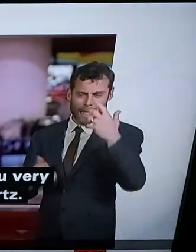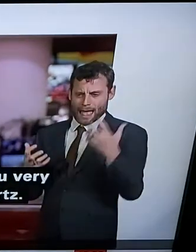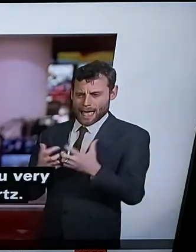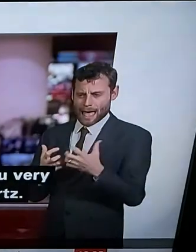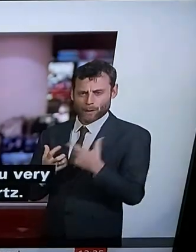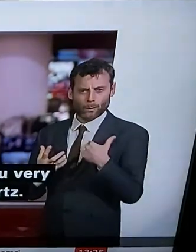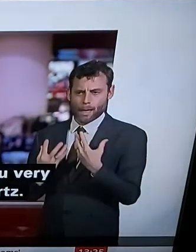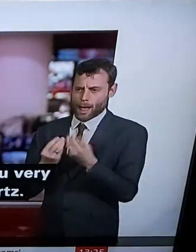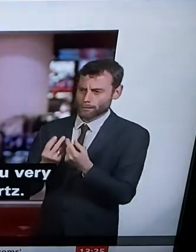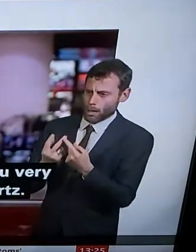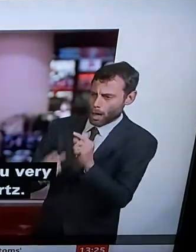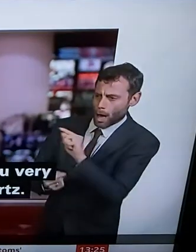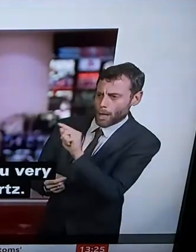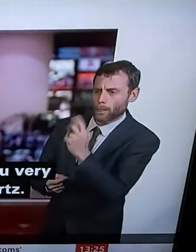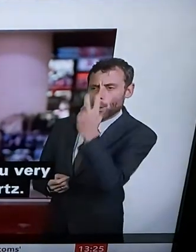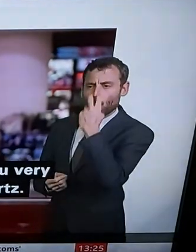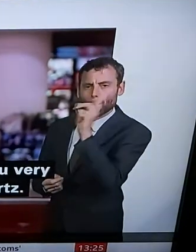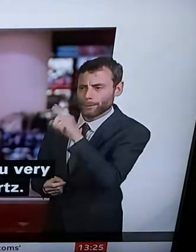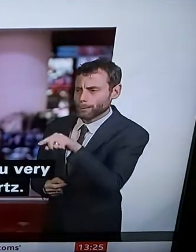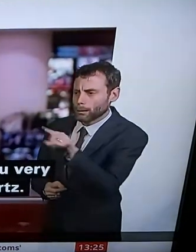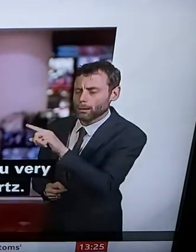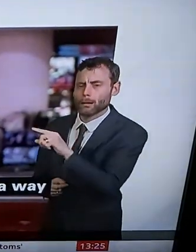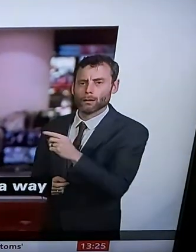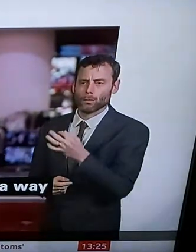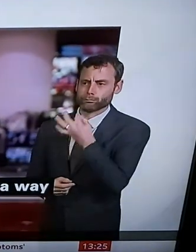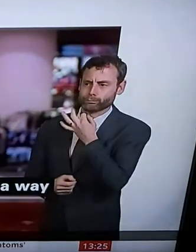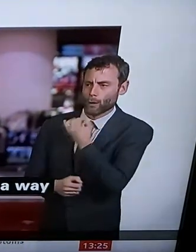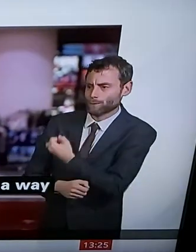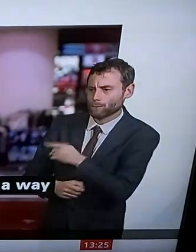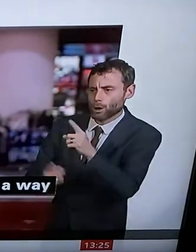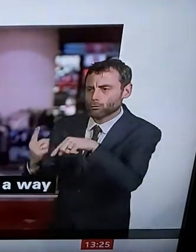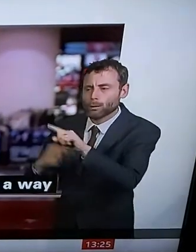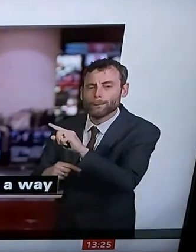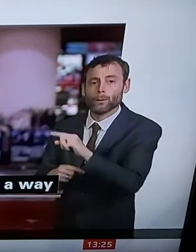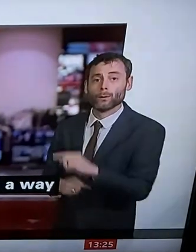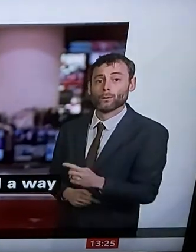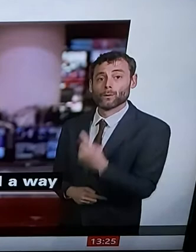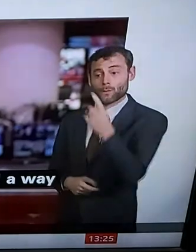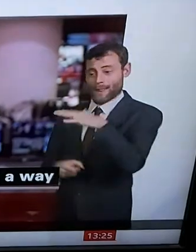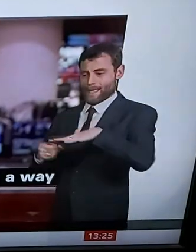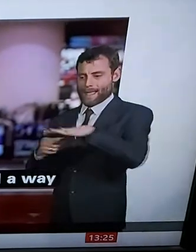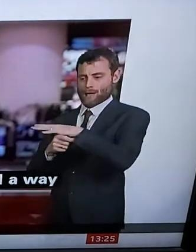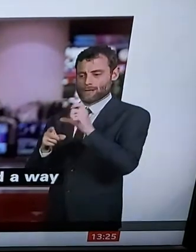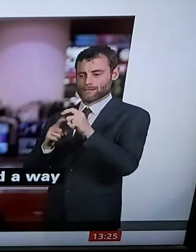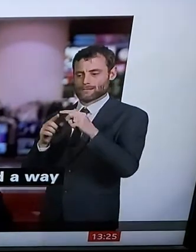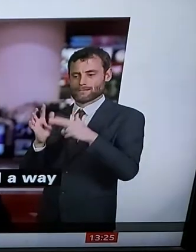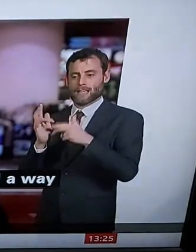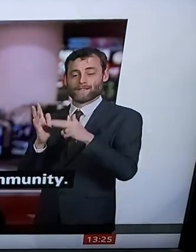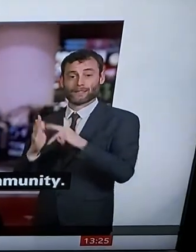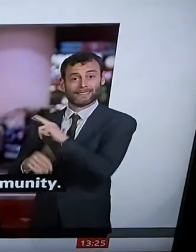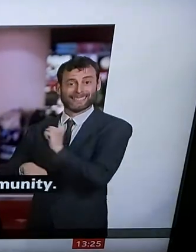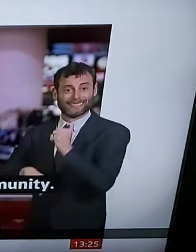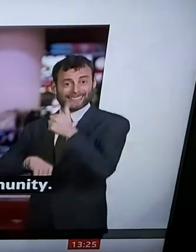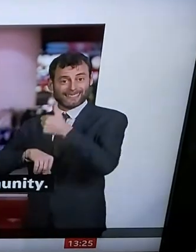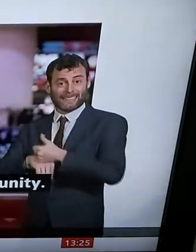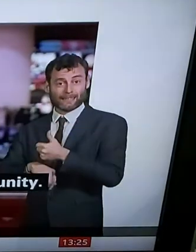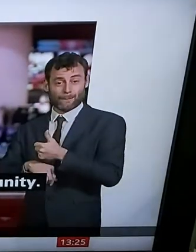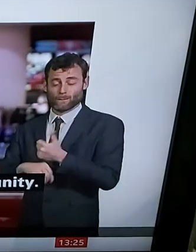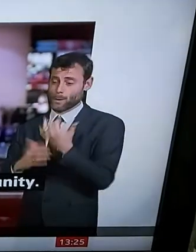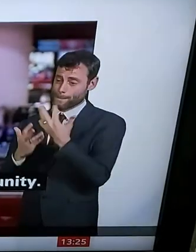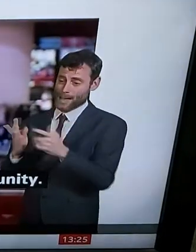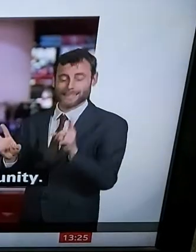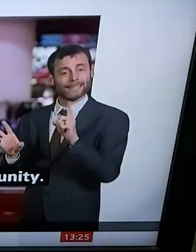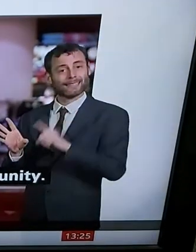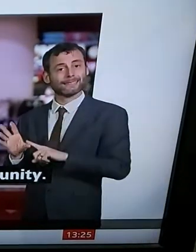of elderly or more vulnerable people in our community. Residents of a town in Devon have had a system operating for some years.